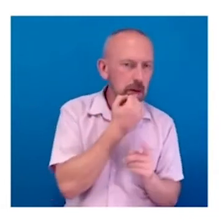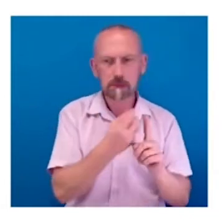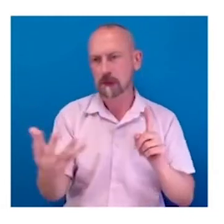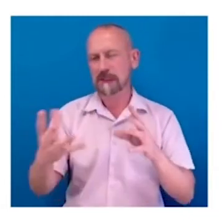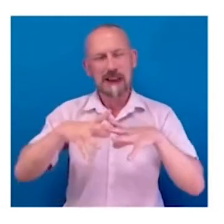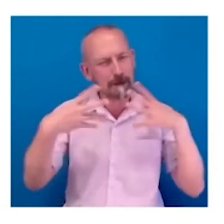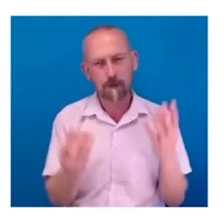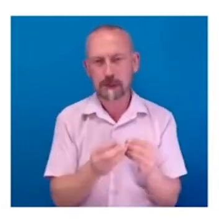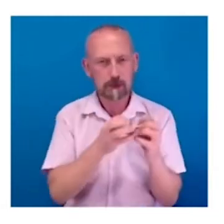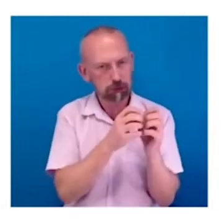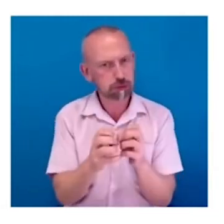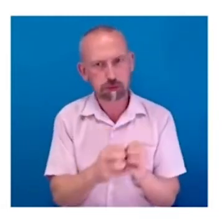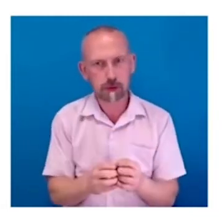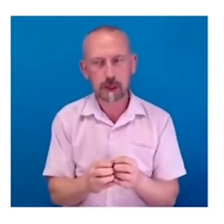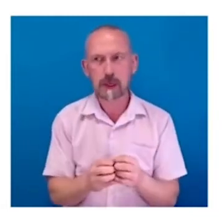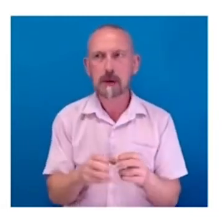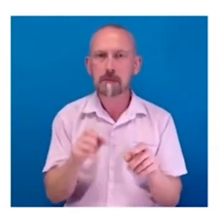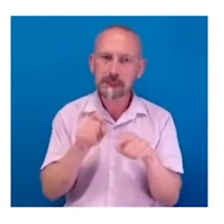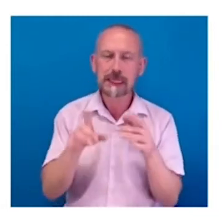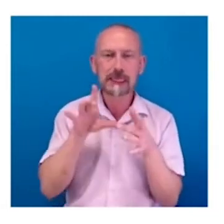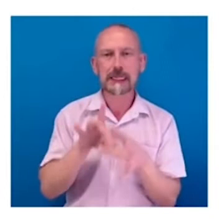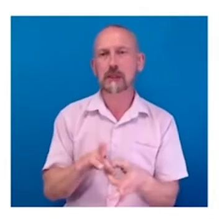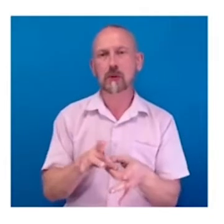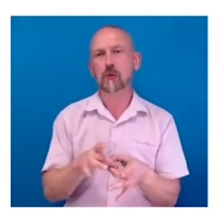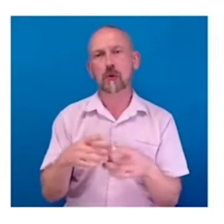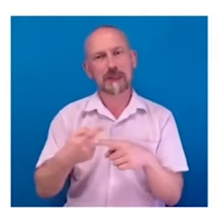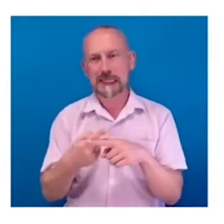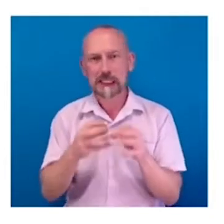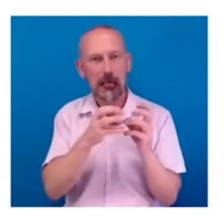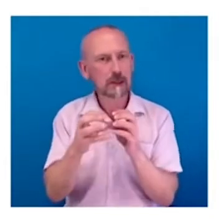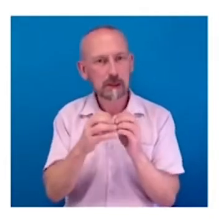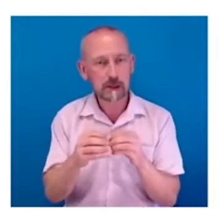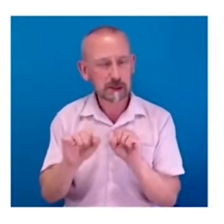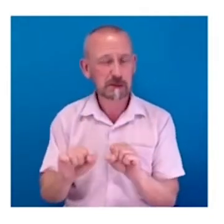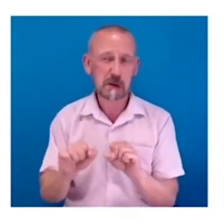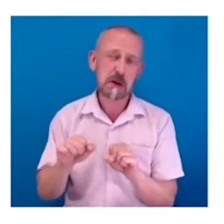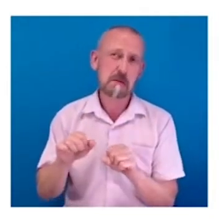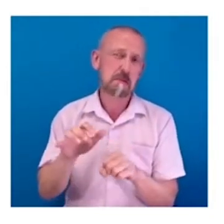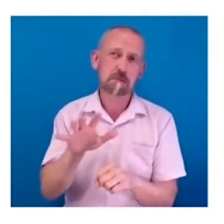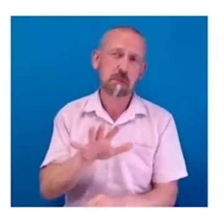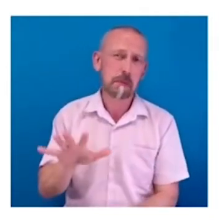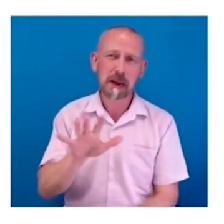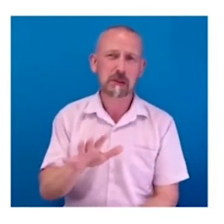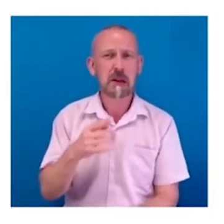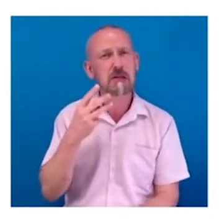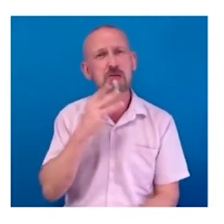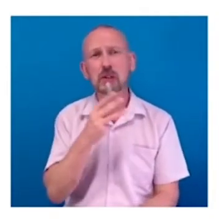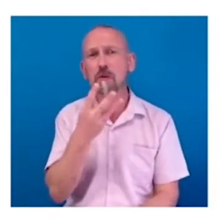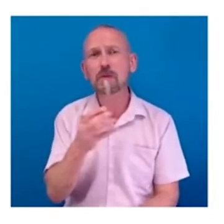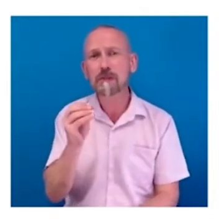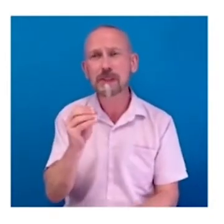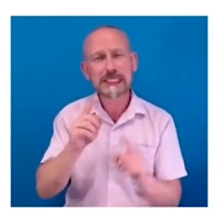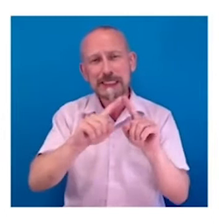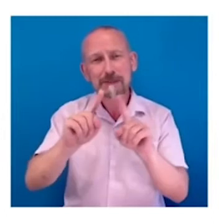particularly in the Latin environment, you know, will usually contain about 350 characters. So, you add